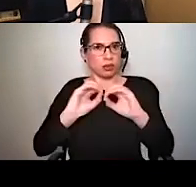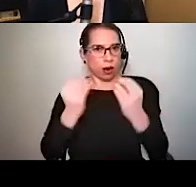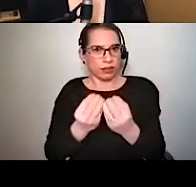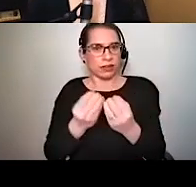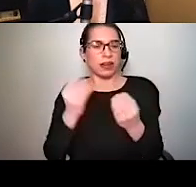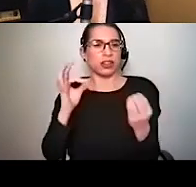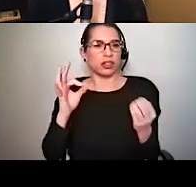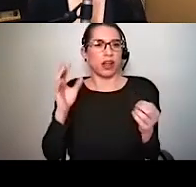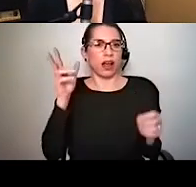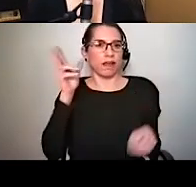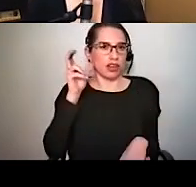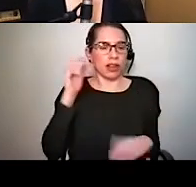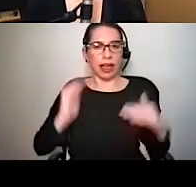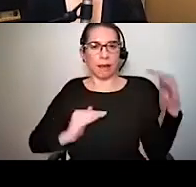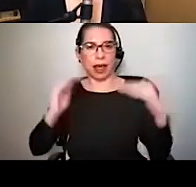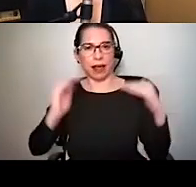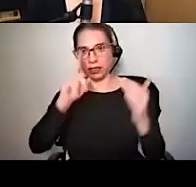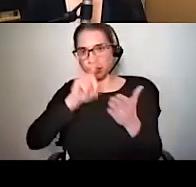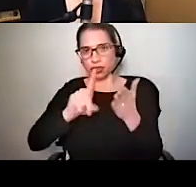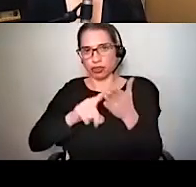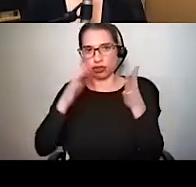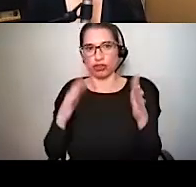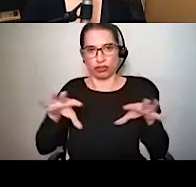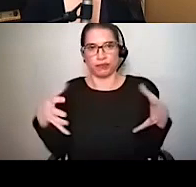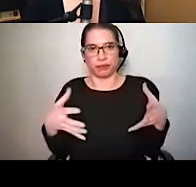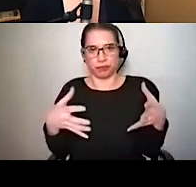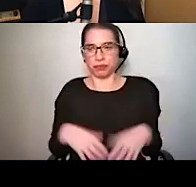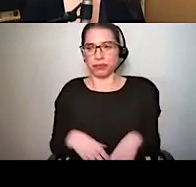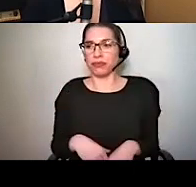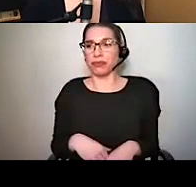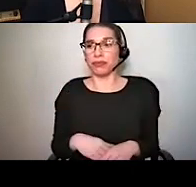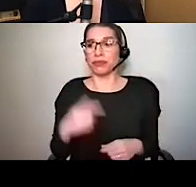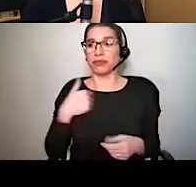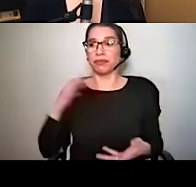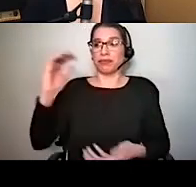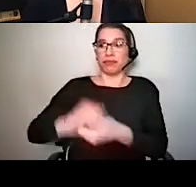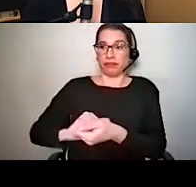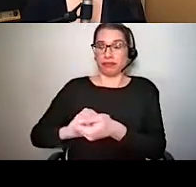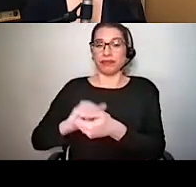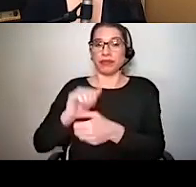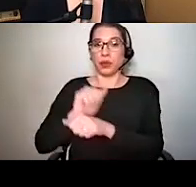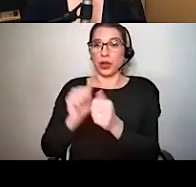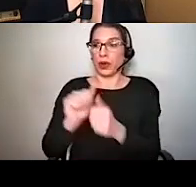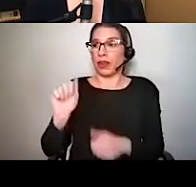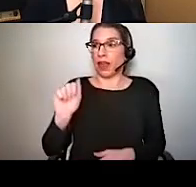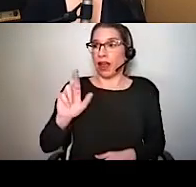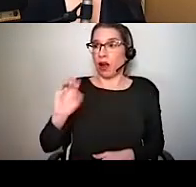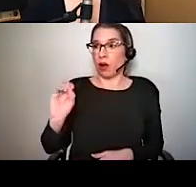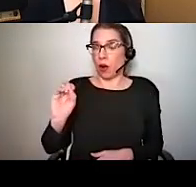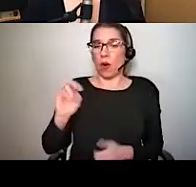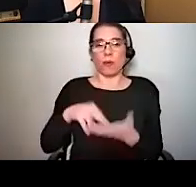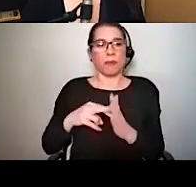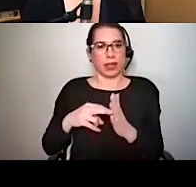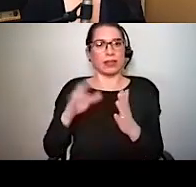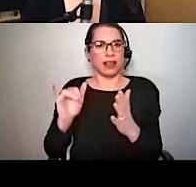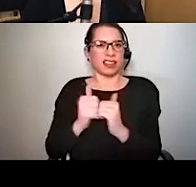and balance researchers. And it is through our collaboration with the ARO that we are able to provide ASL